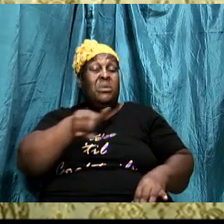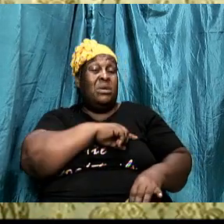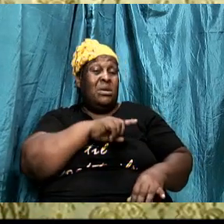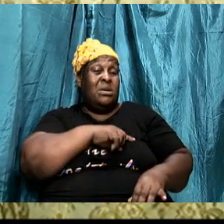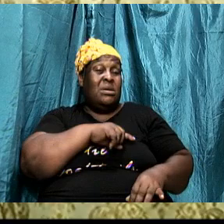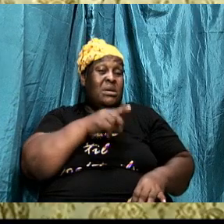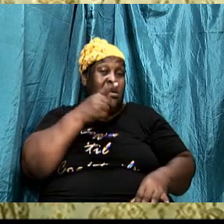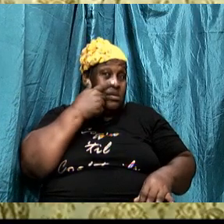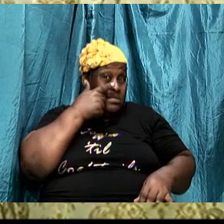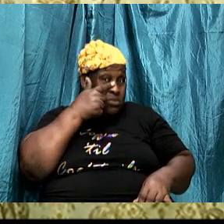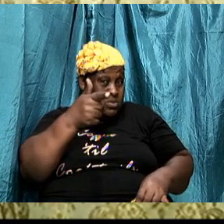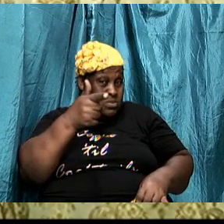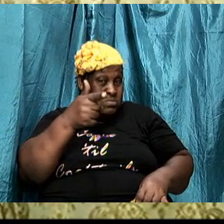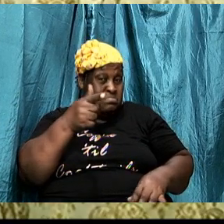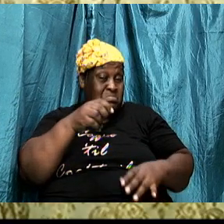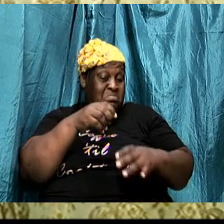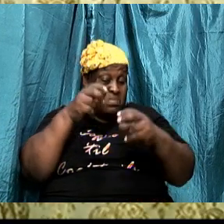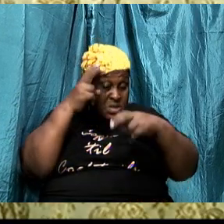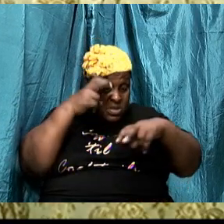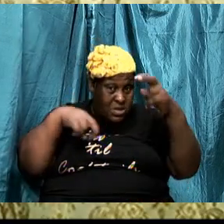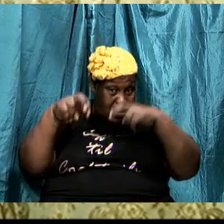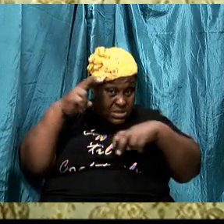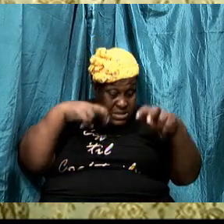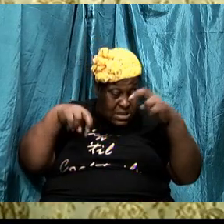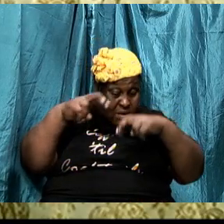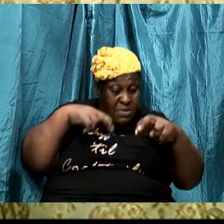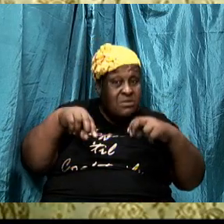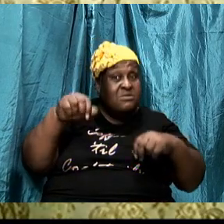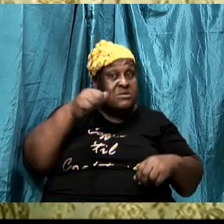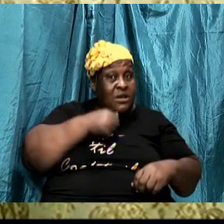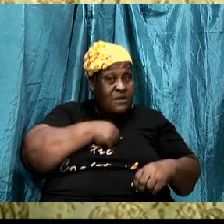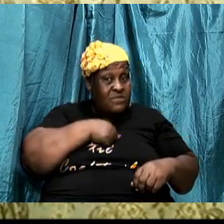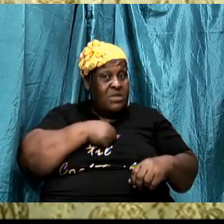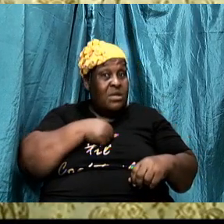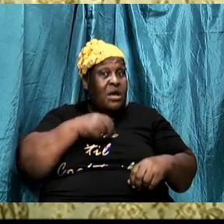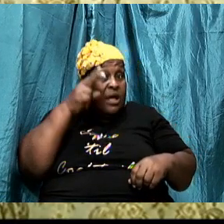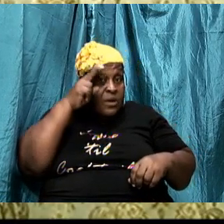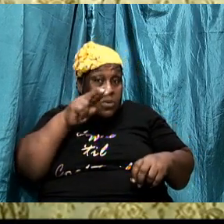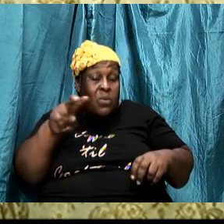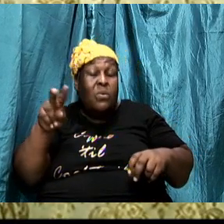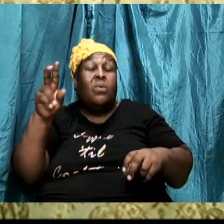look into ourselves look at what we are about